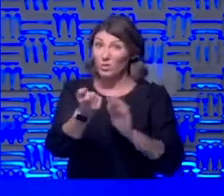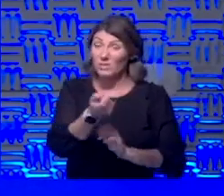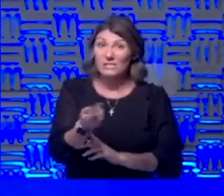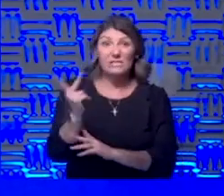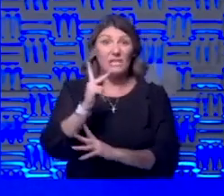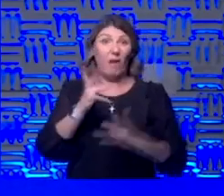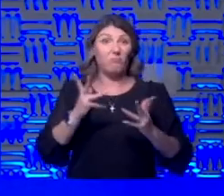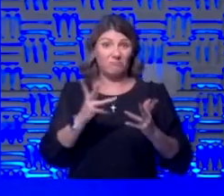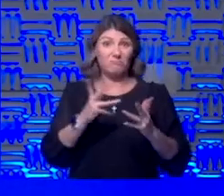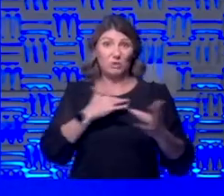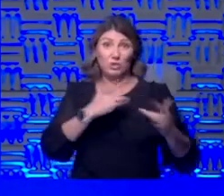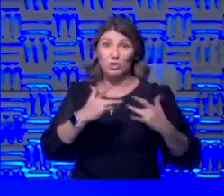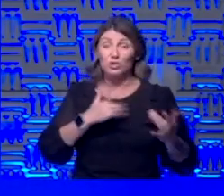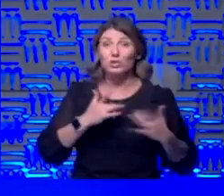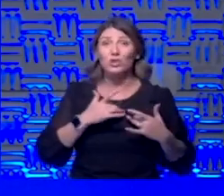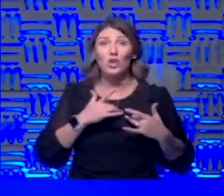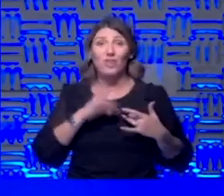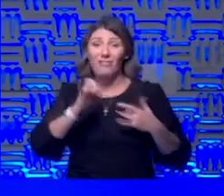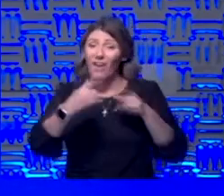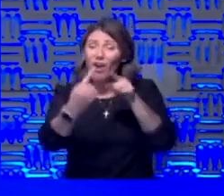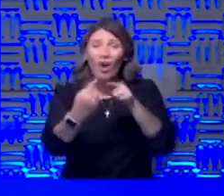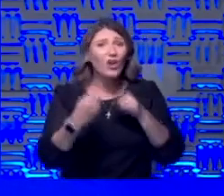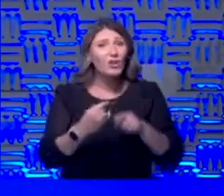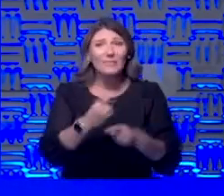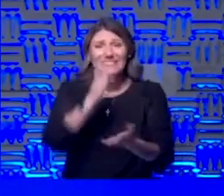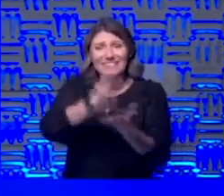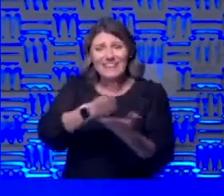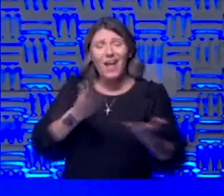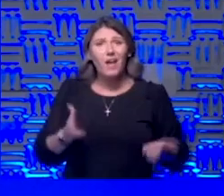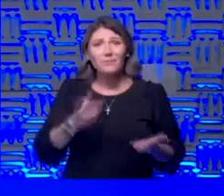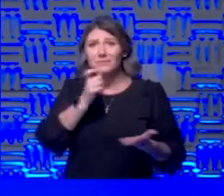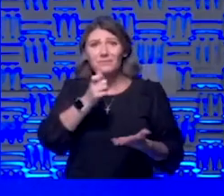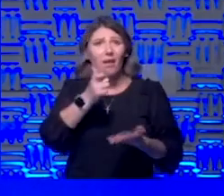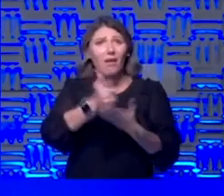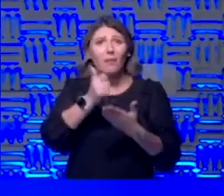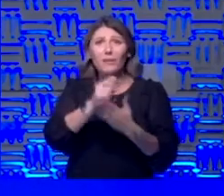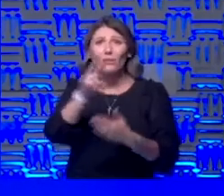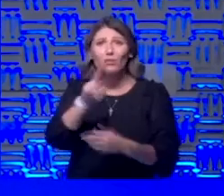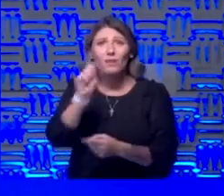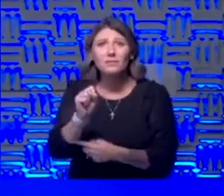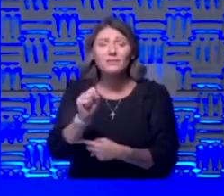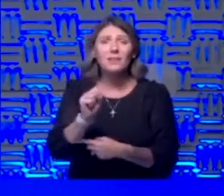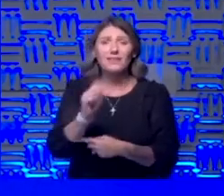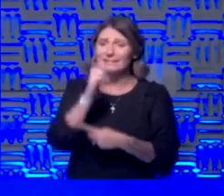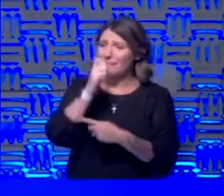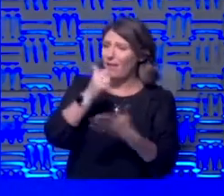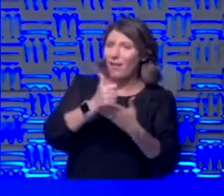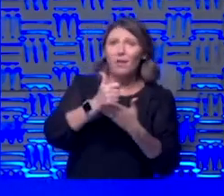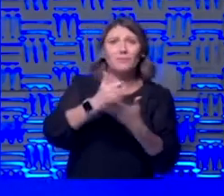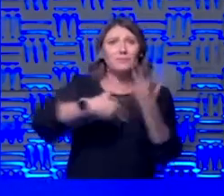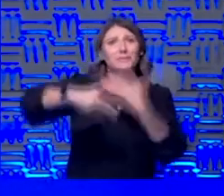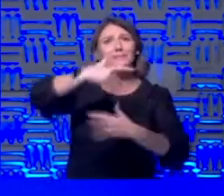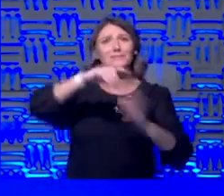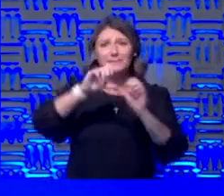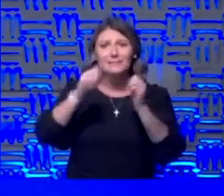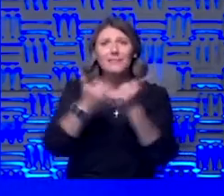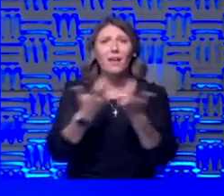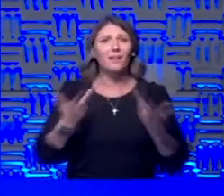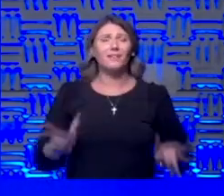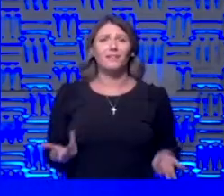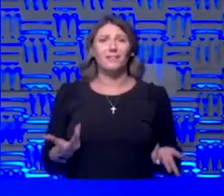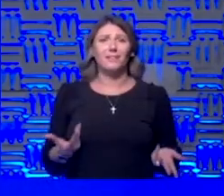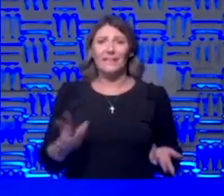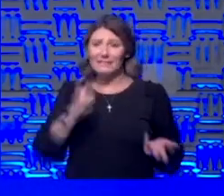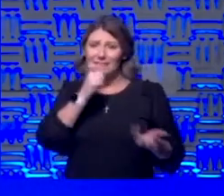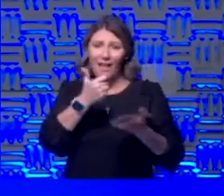this argument to bed right now i don't think it's helping the united states i don't think it's helping society and i don't think it's helping the battle against